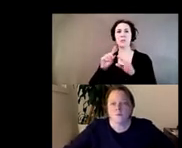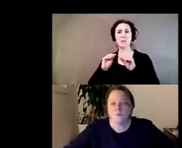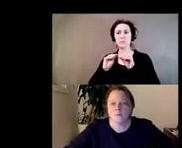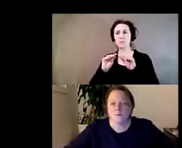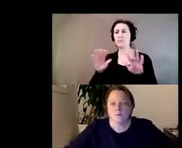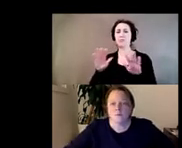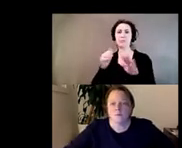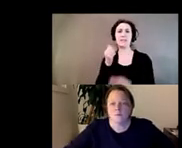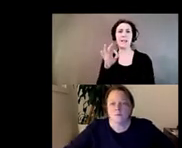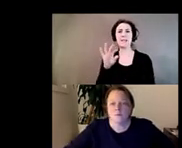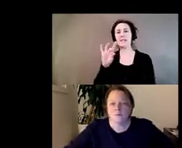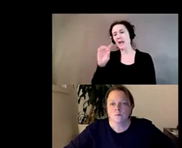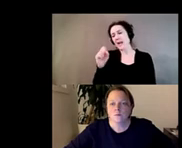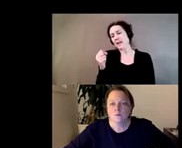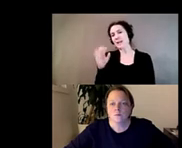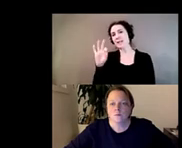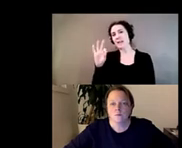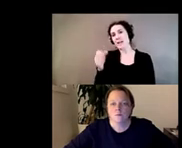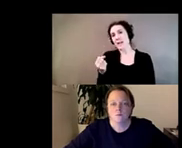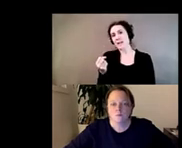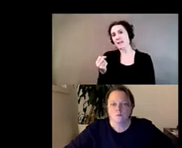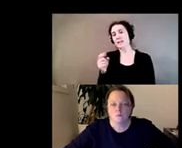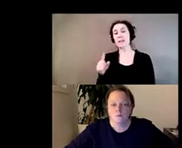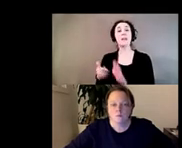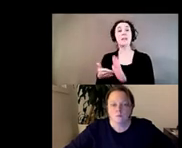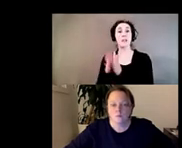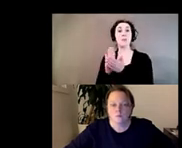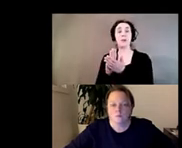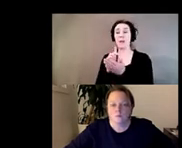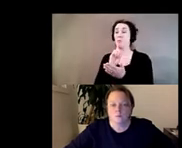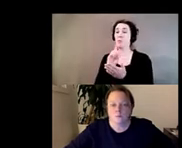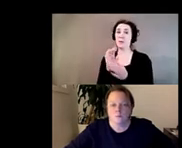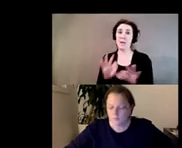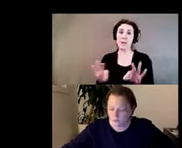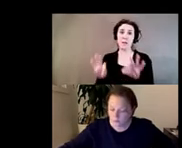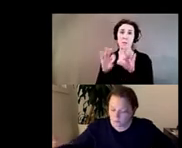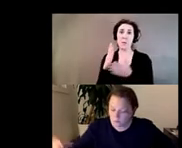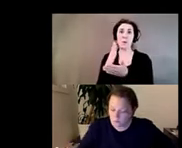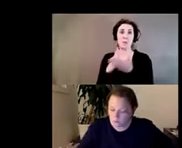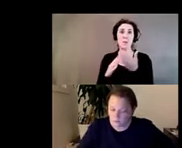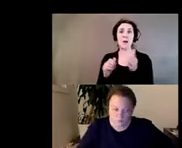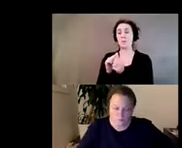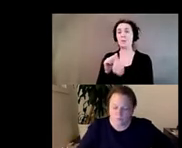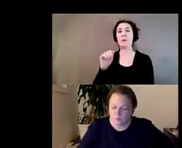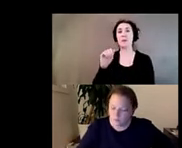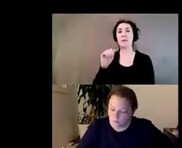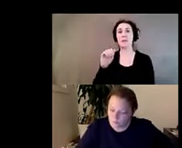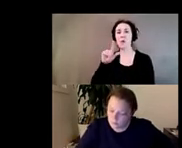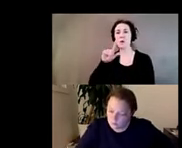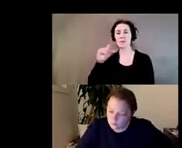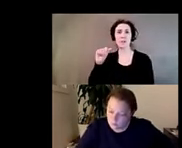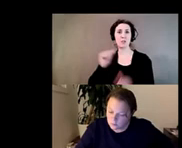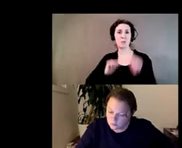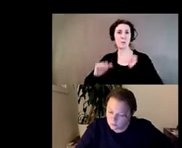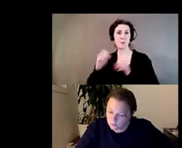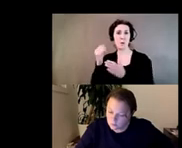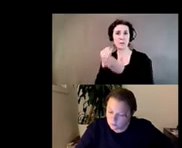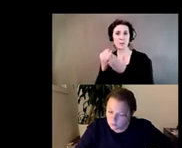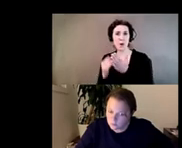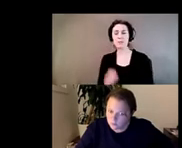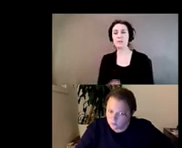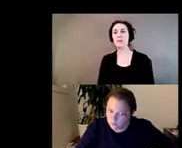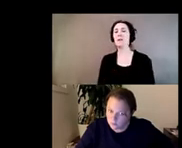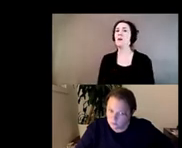and has been a central figure in queer and chicanics performance in Los Angeles alongside a new generation of